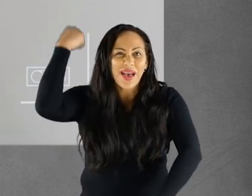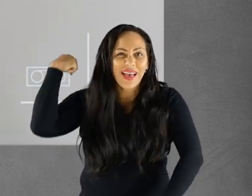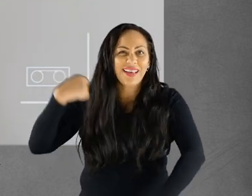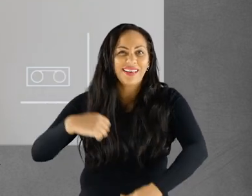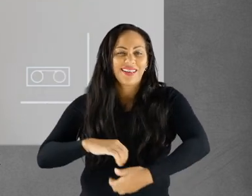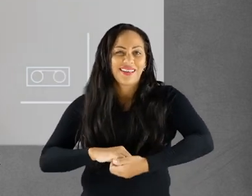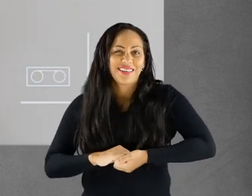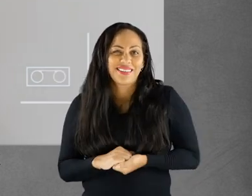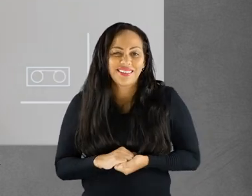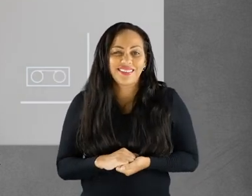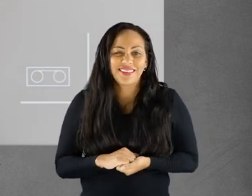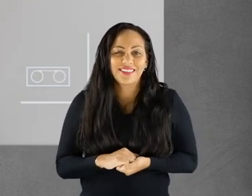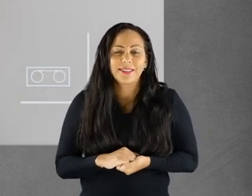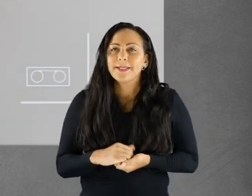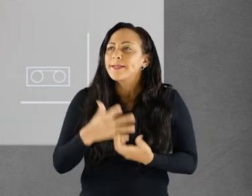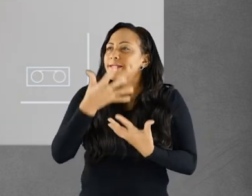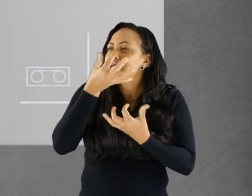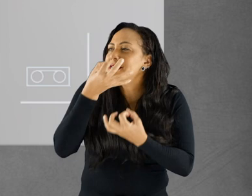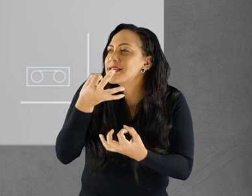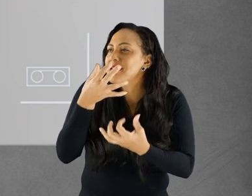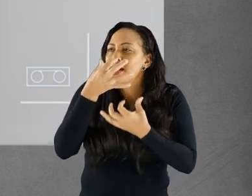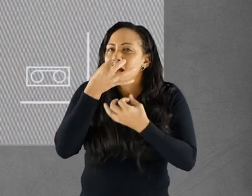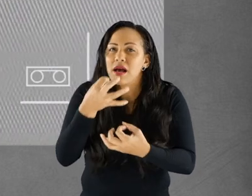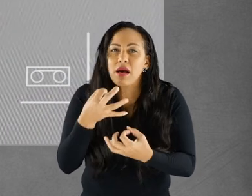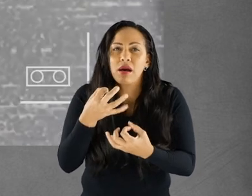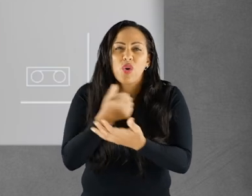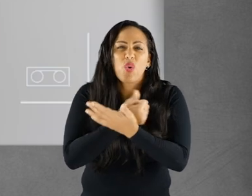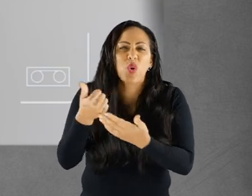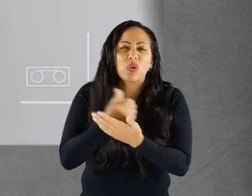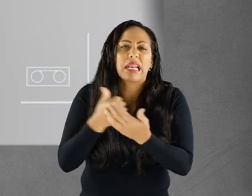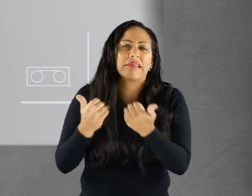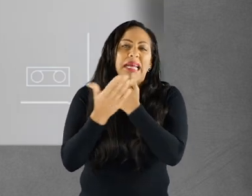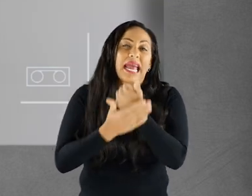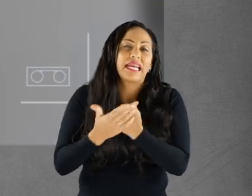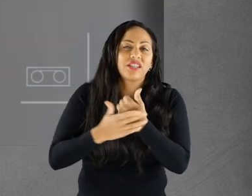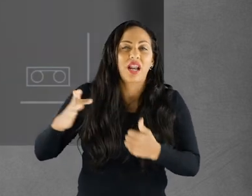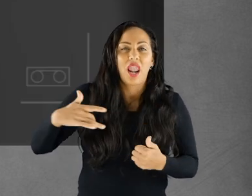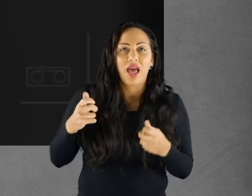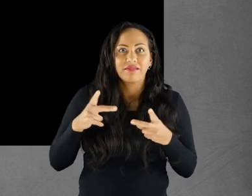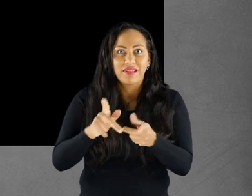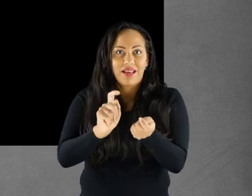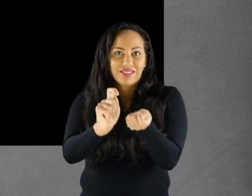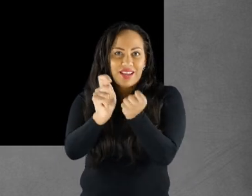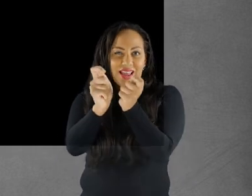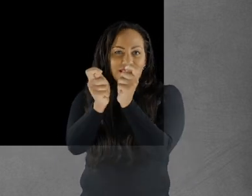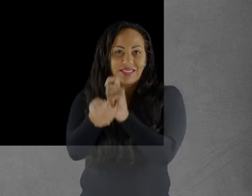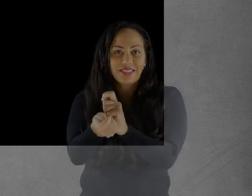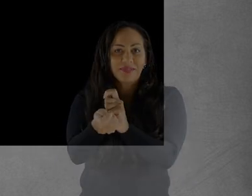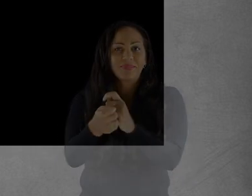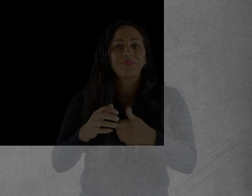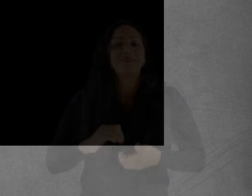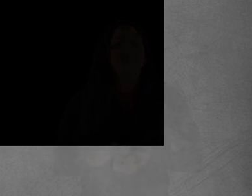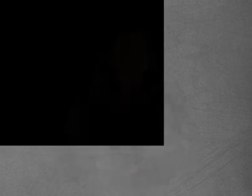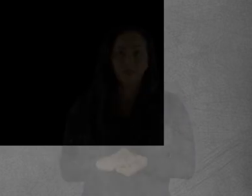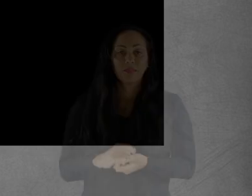At this inquisitive stage, her ordinary Asian lifestyle began to change. What follows is an introduction to